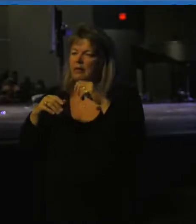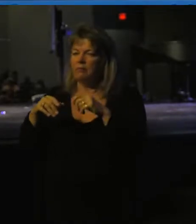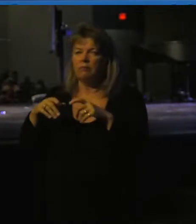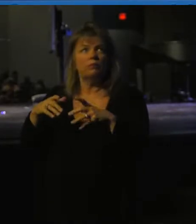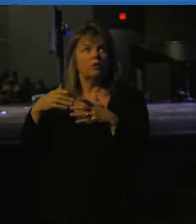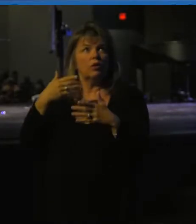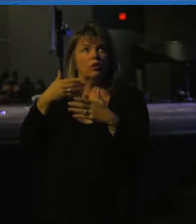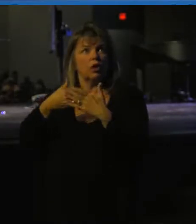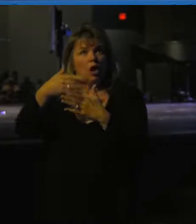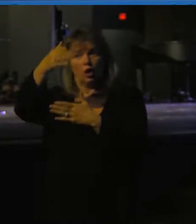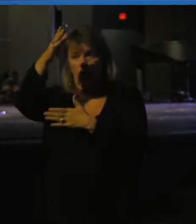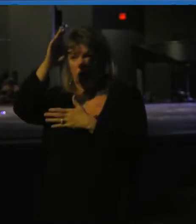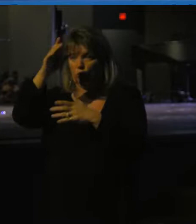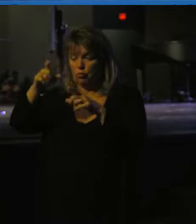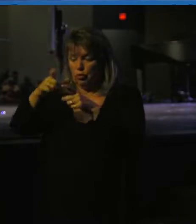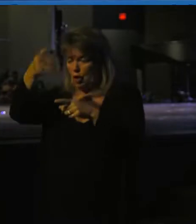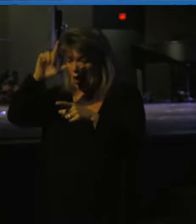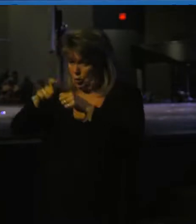in verse 2.